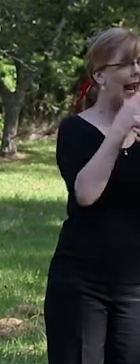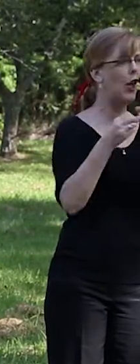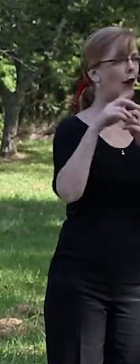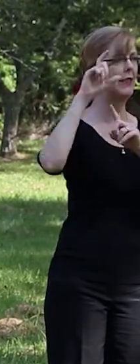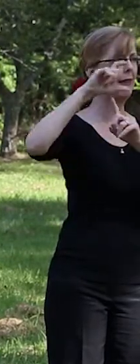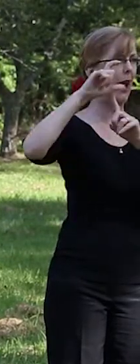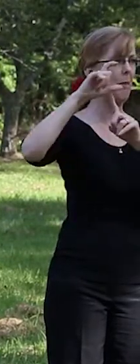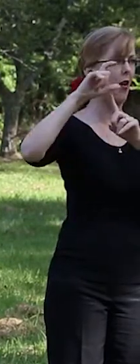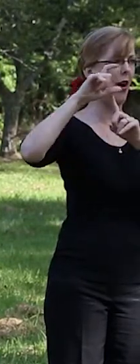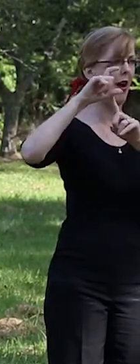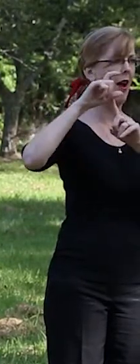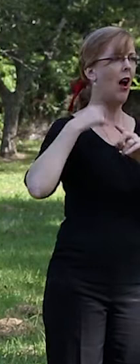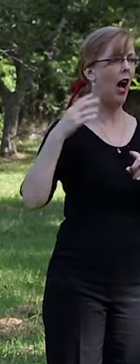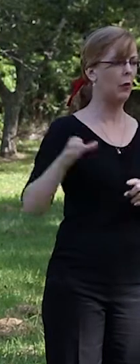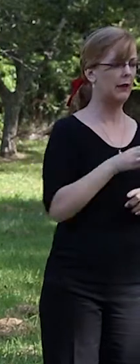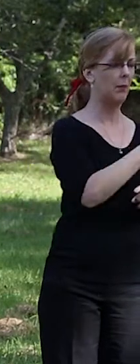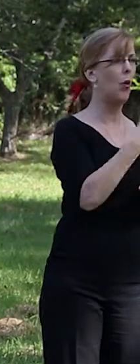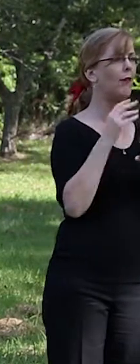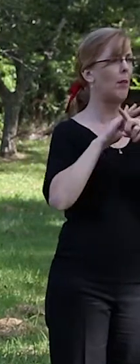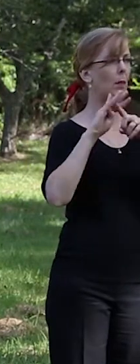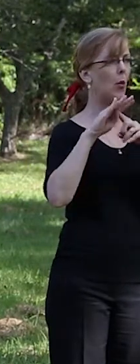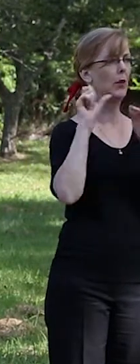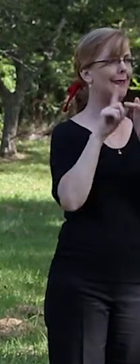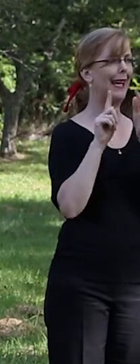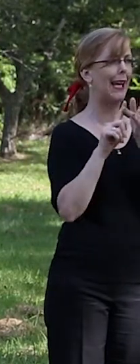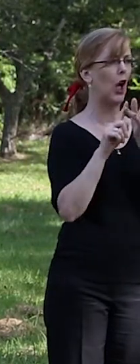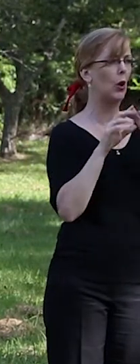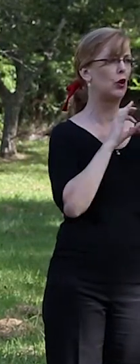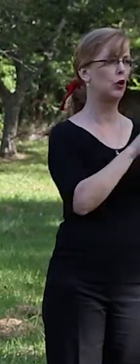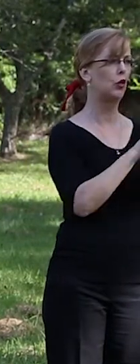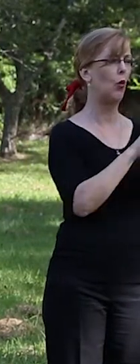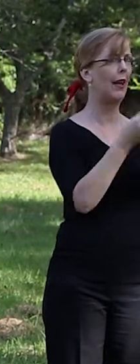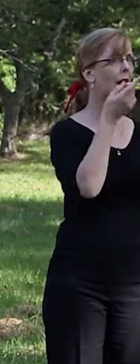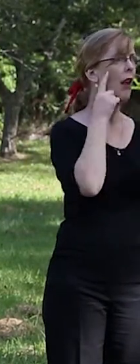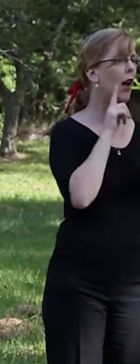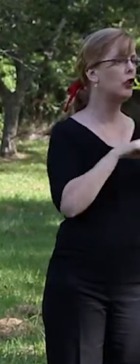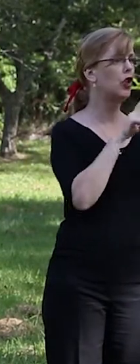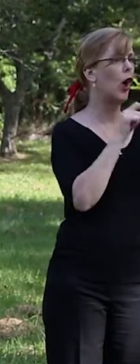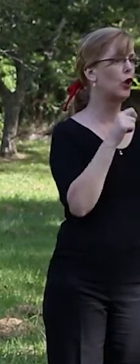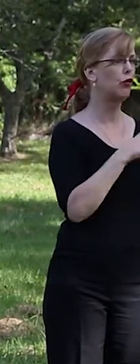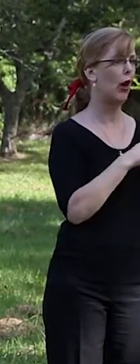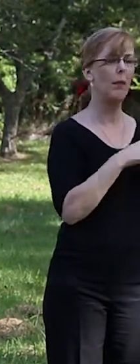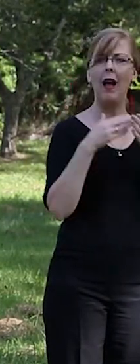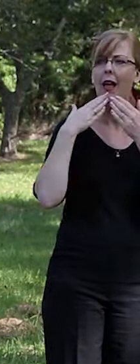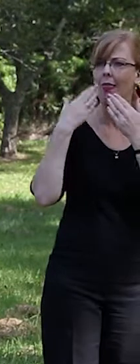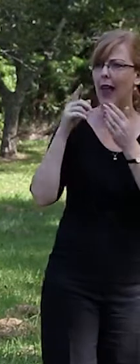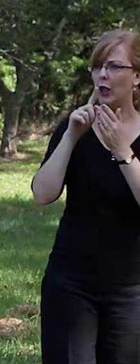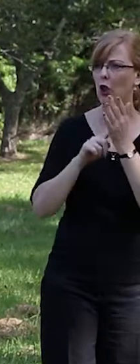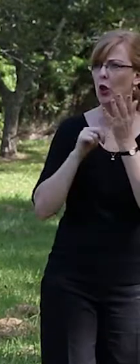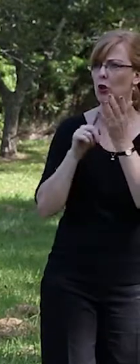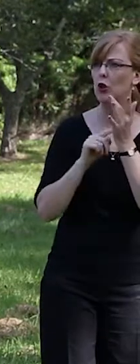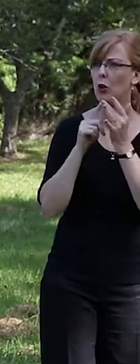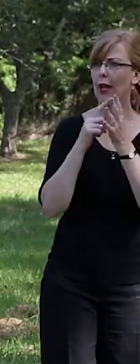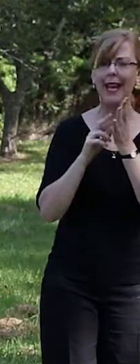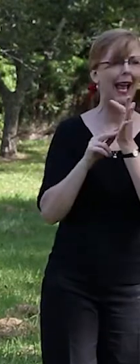and I was appointed by the board and the CEO to come on board last year, of October. So thank you, Julianne, for inviting me